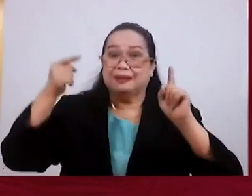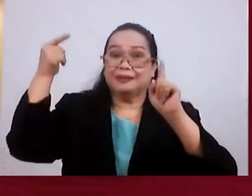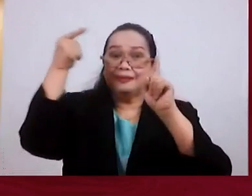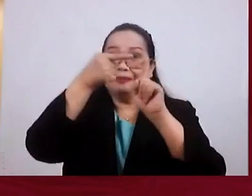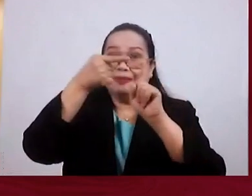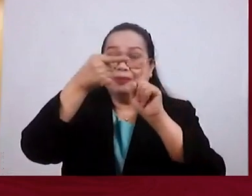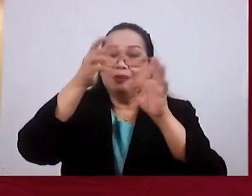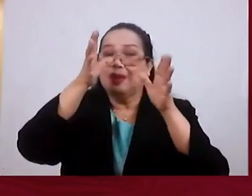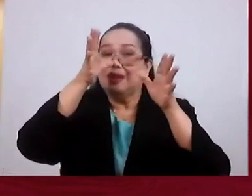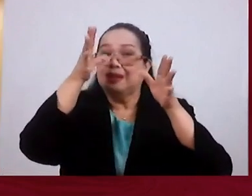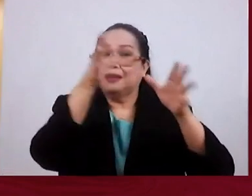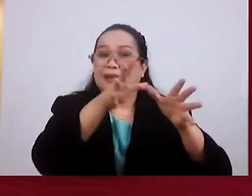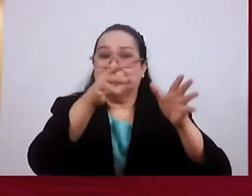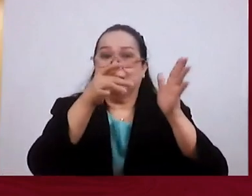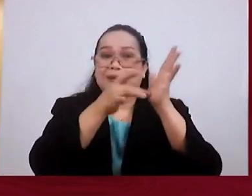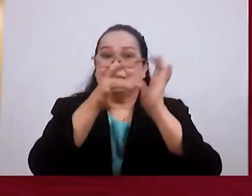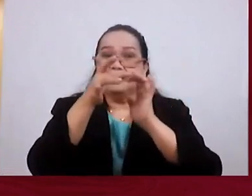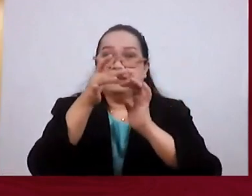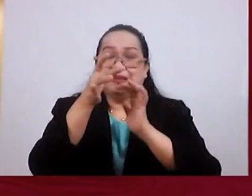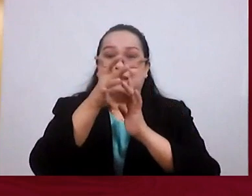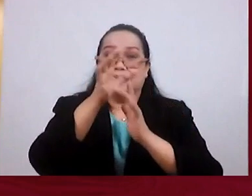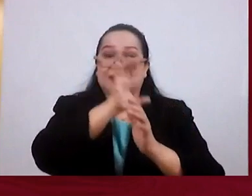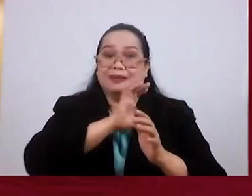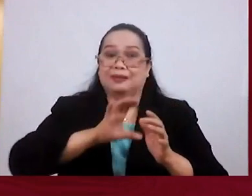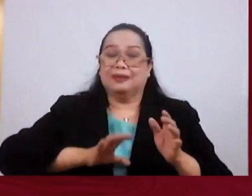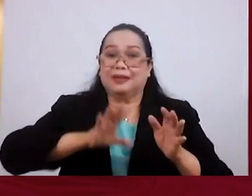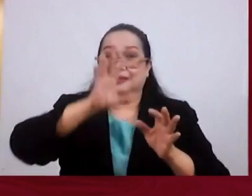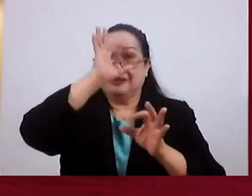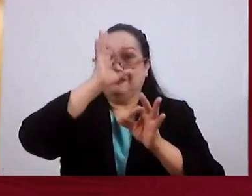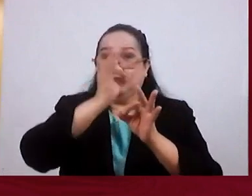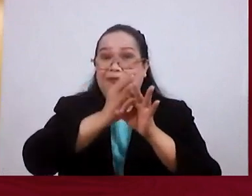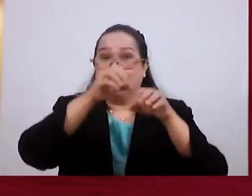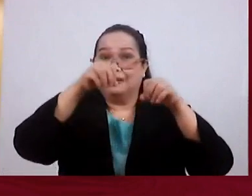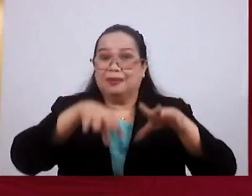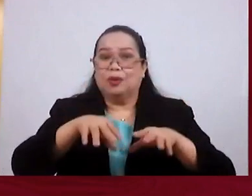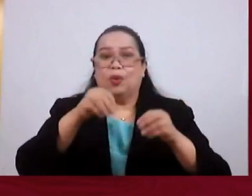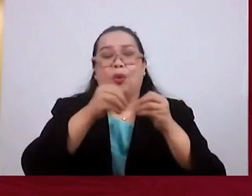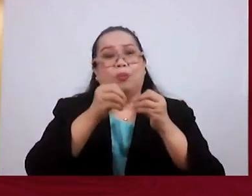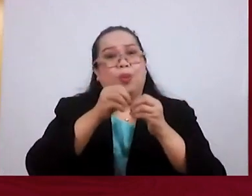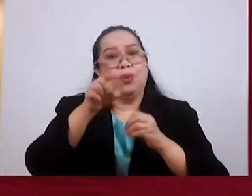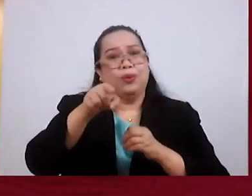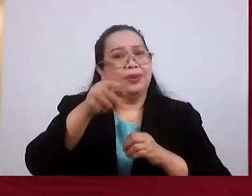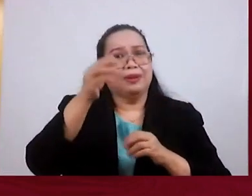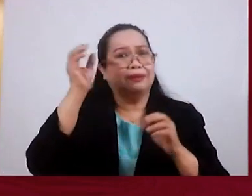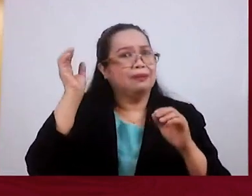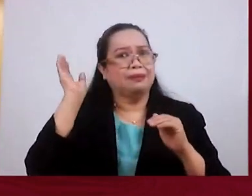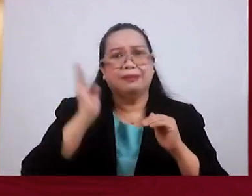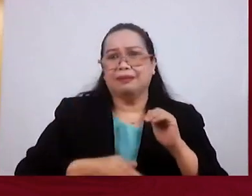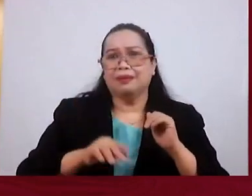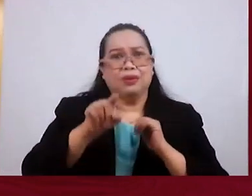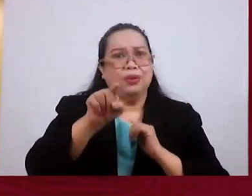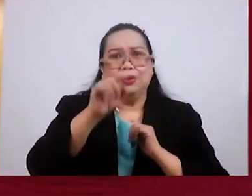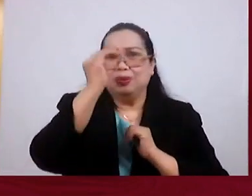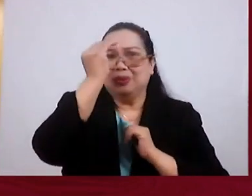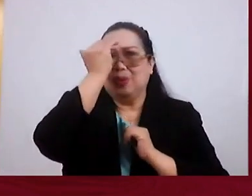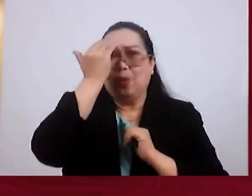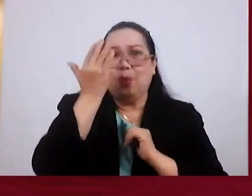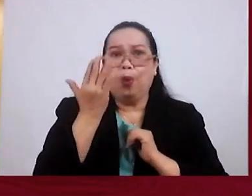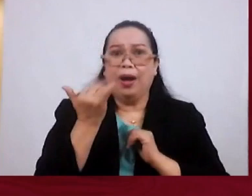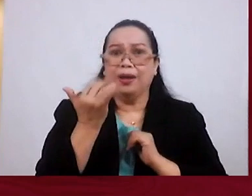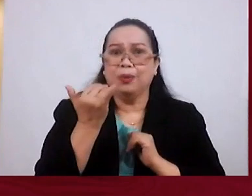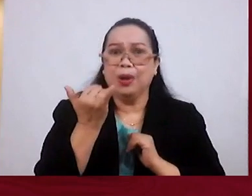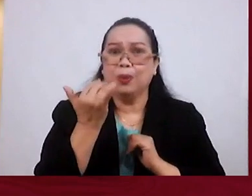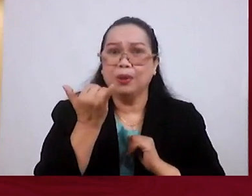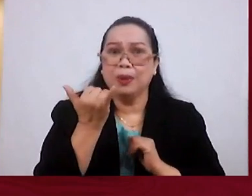Leaving your faith in Jesus Christ will cost you more than you'll ever know. Why do you say